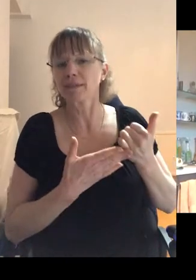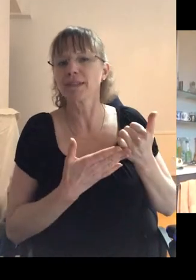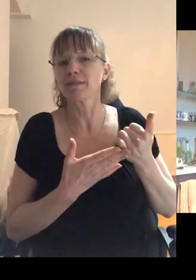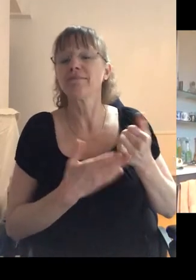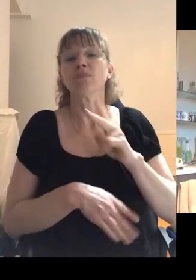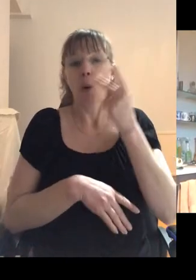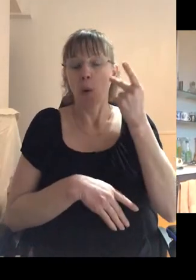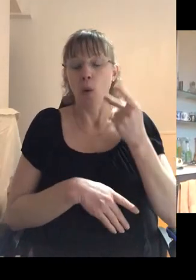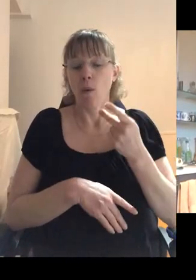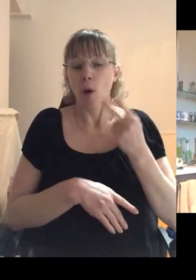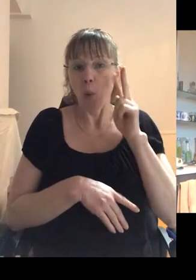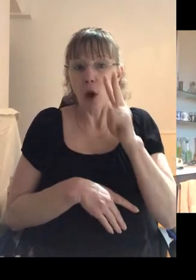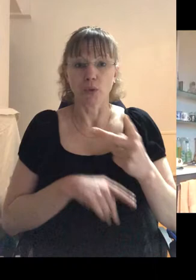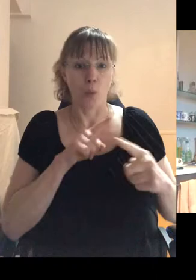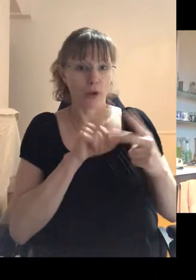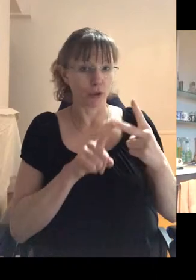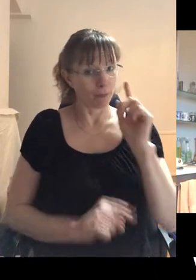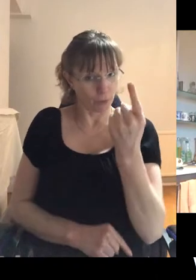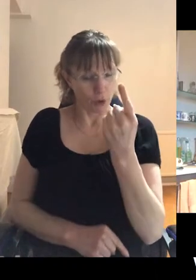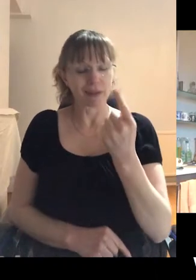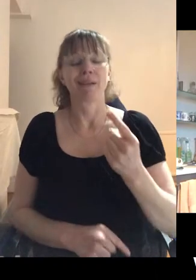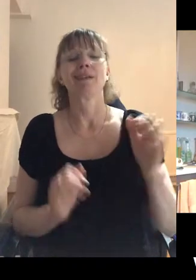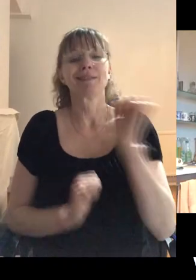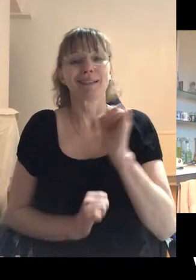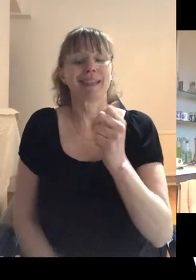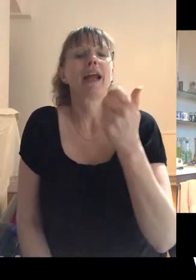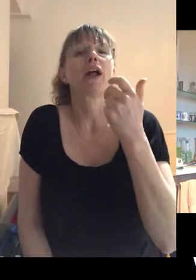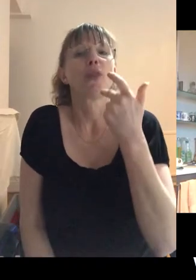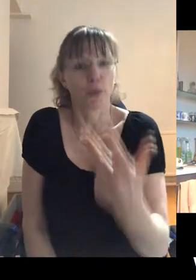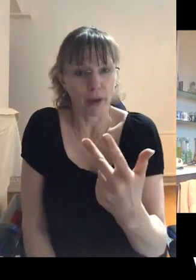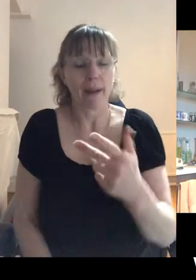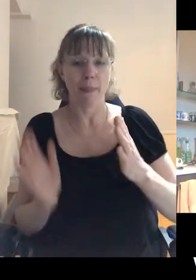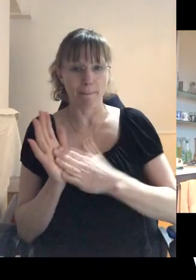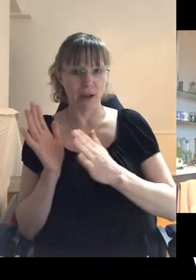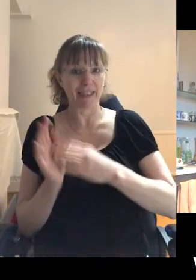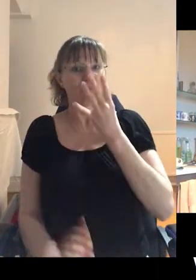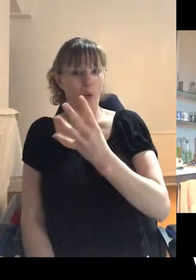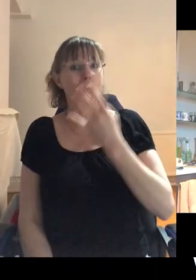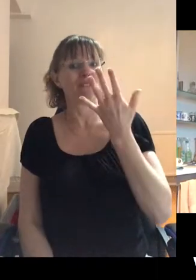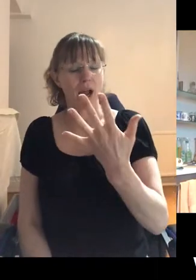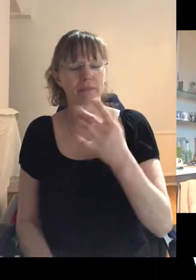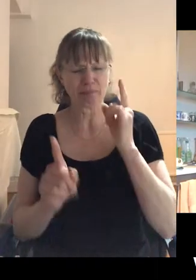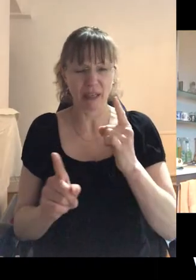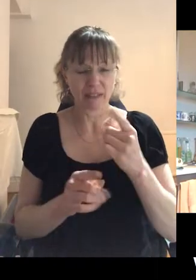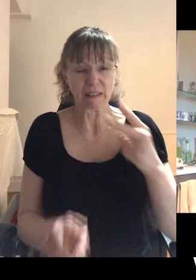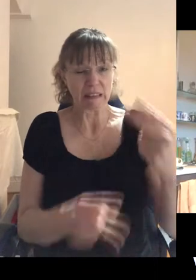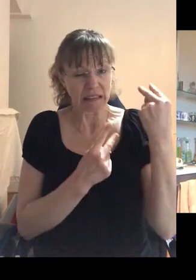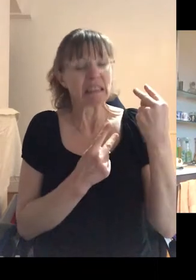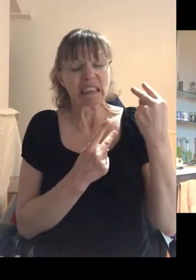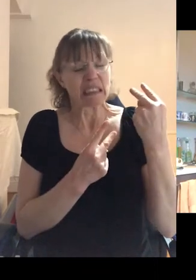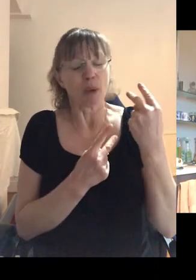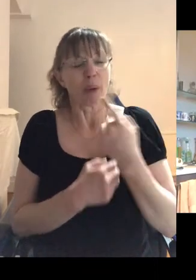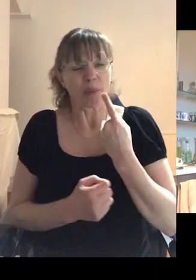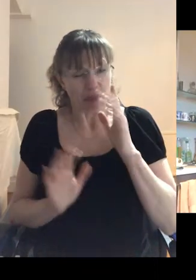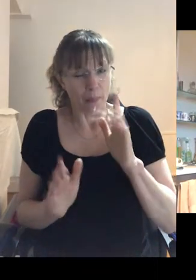watched episode three on the Saturday. And then on Monday, I did four and five together, which with hindsight, maybe one at a time, would it be better?